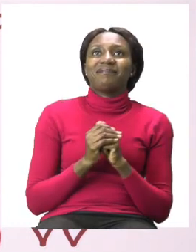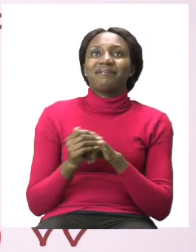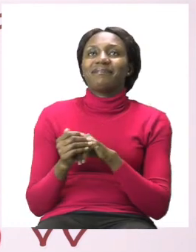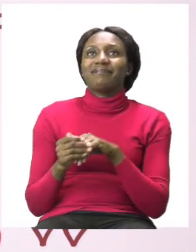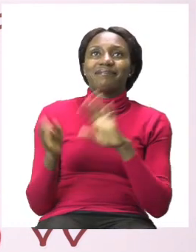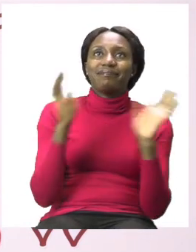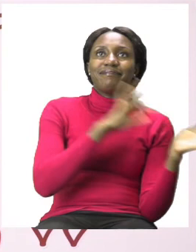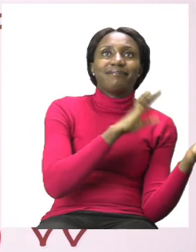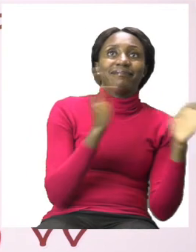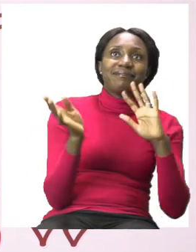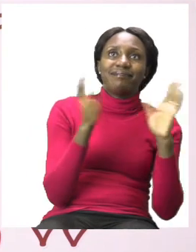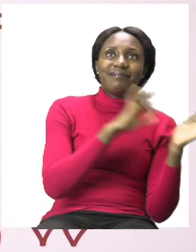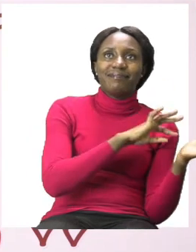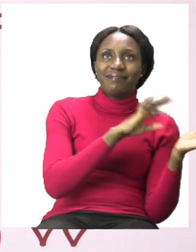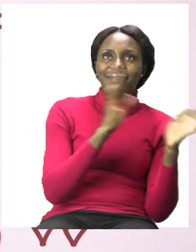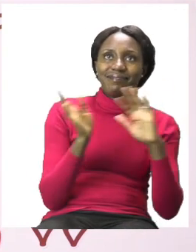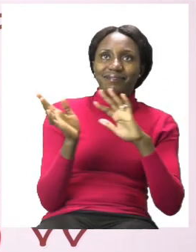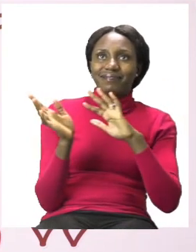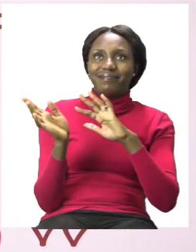goodbye,